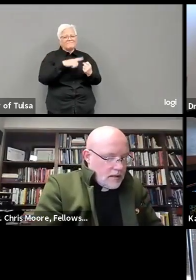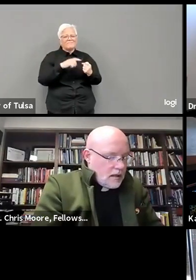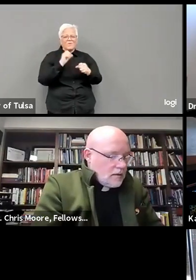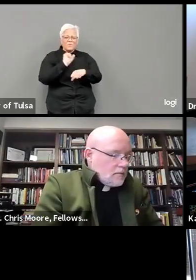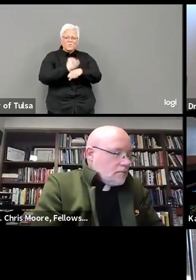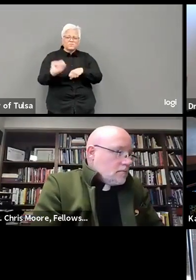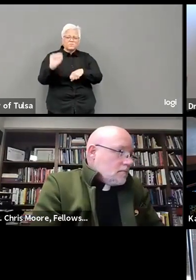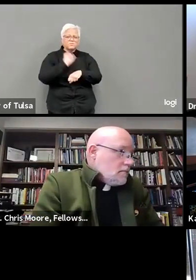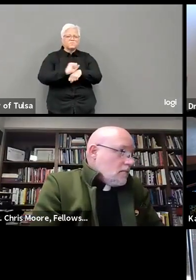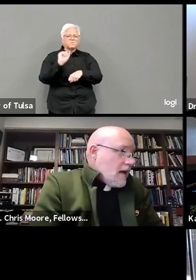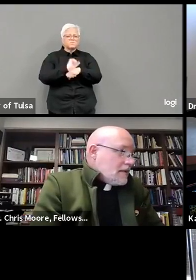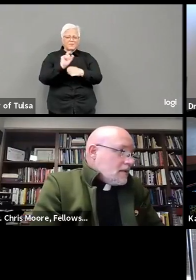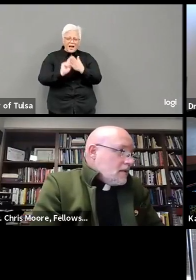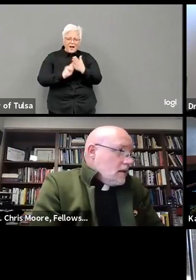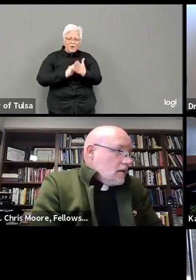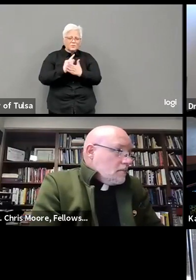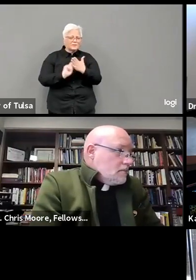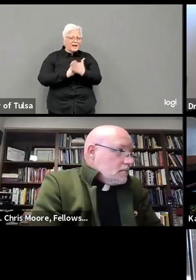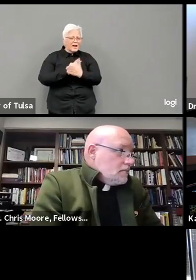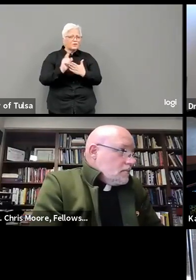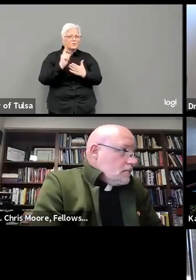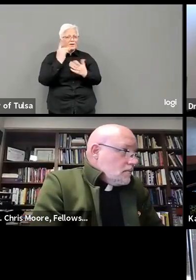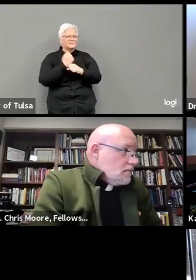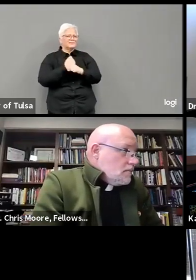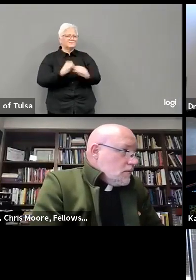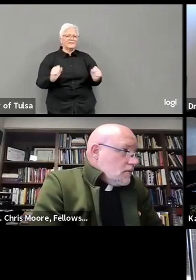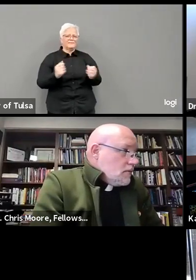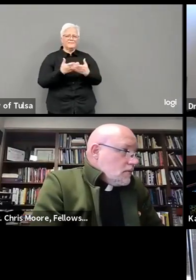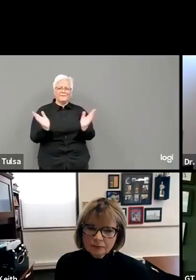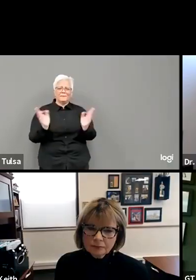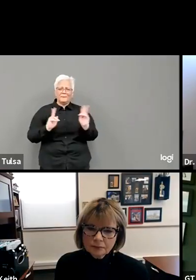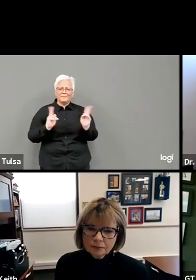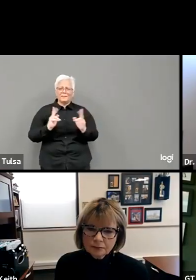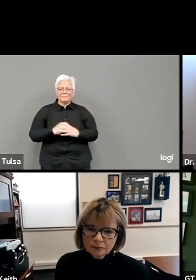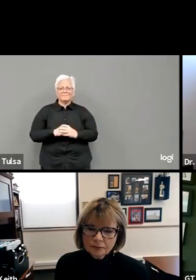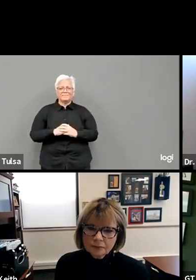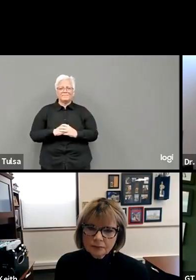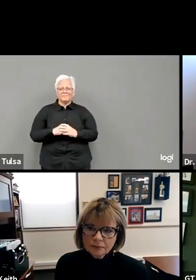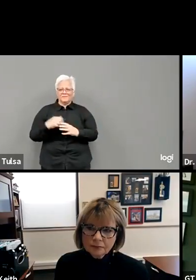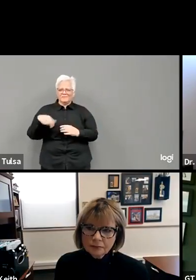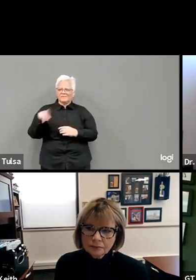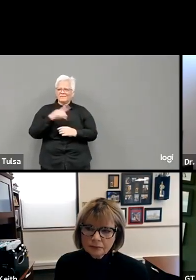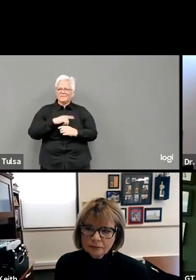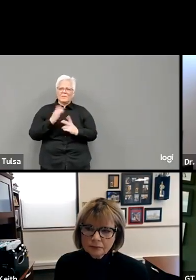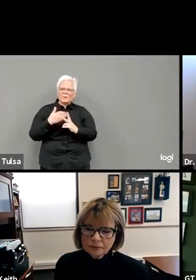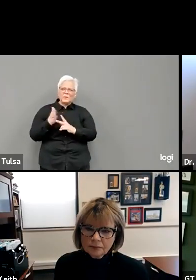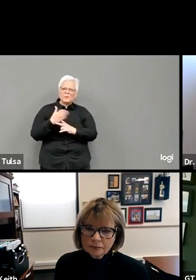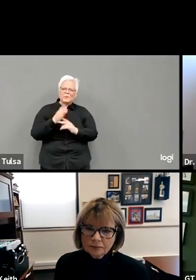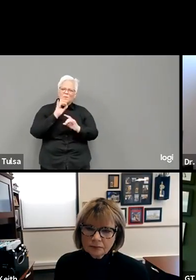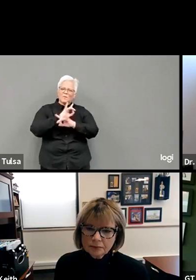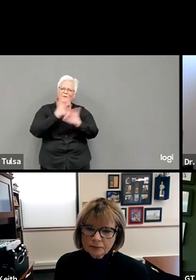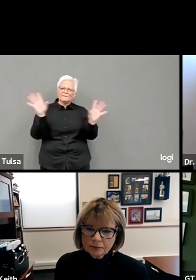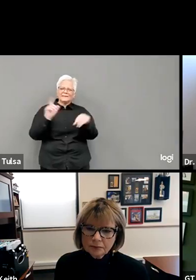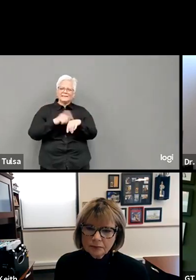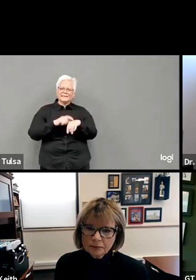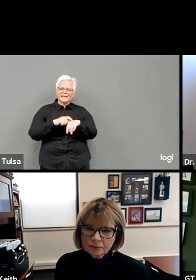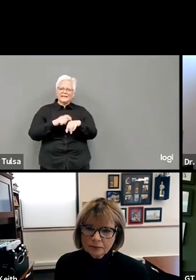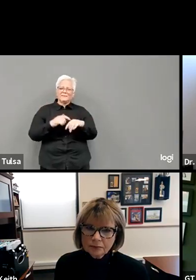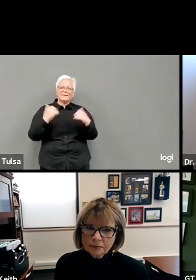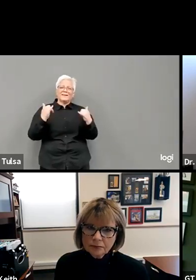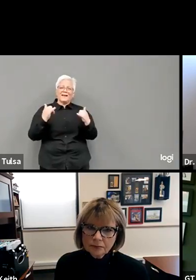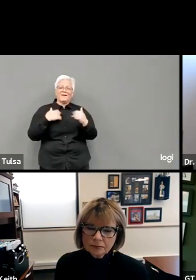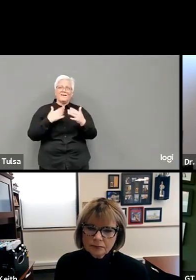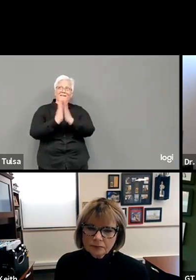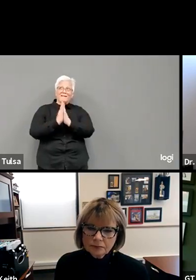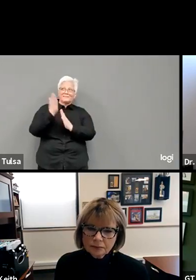Holy one, as we navigate through these turbulent times, we ask for you to grant wisdom and the strength to